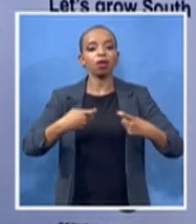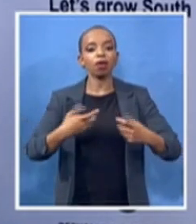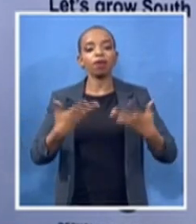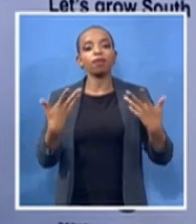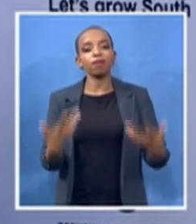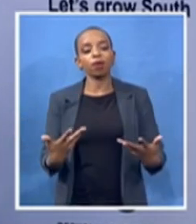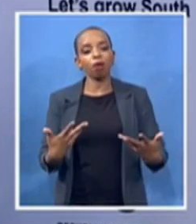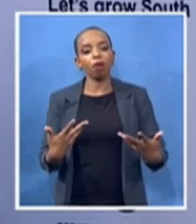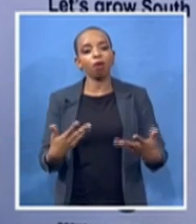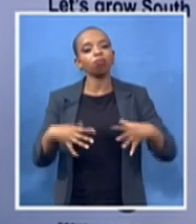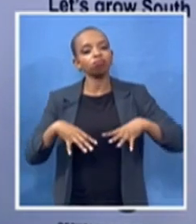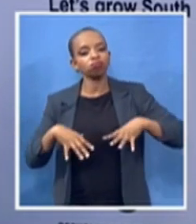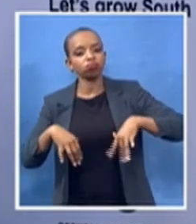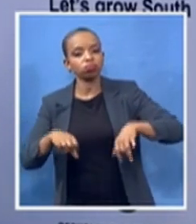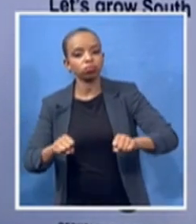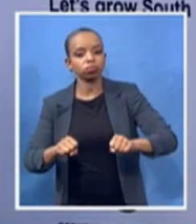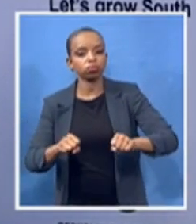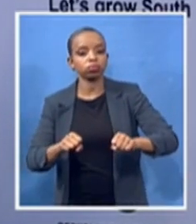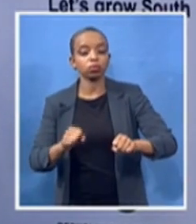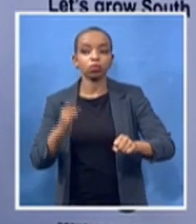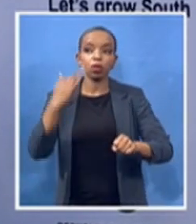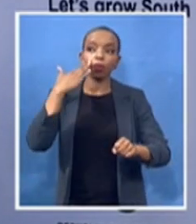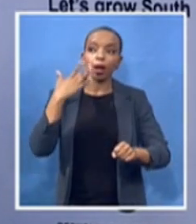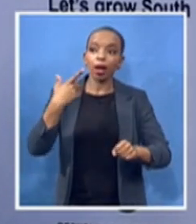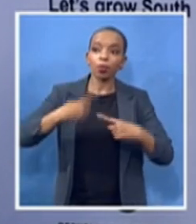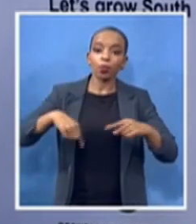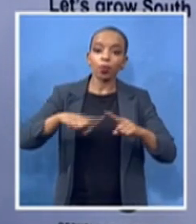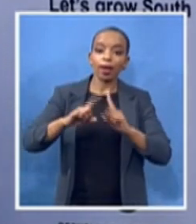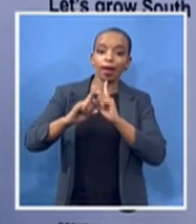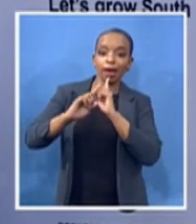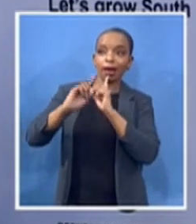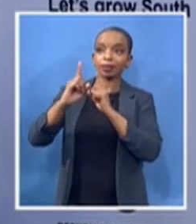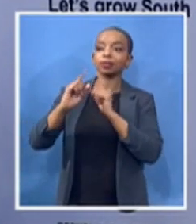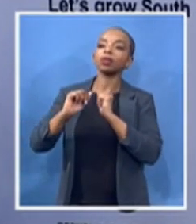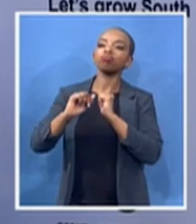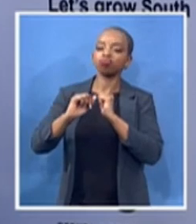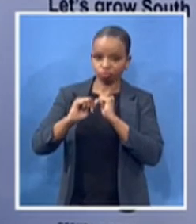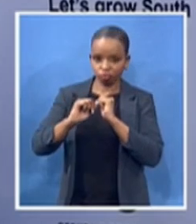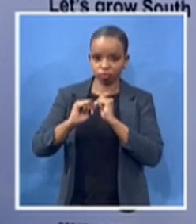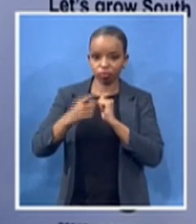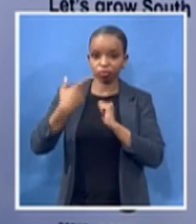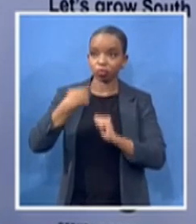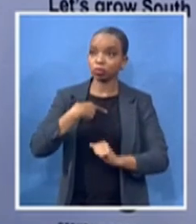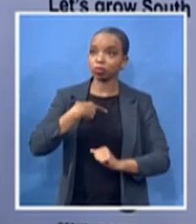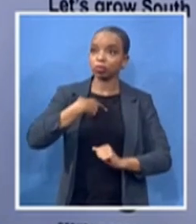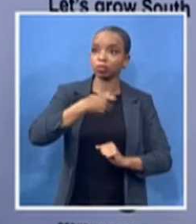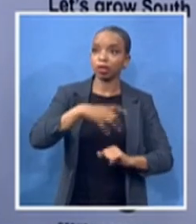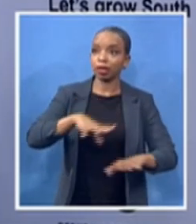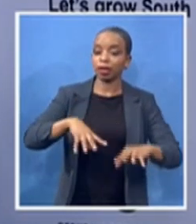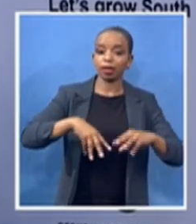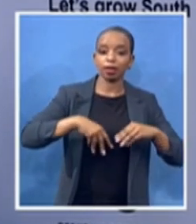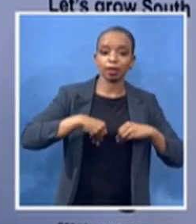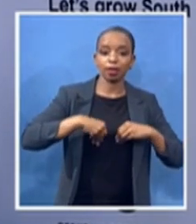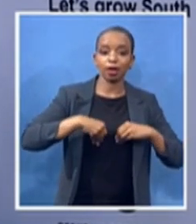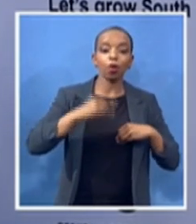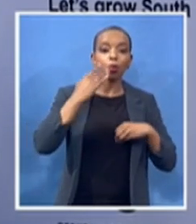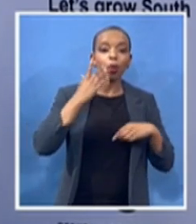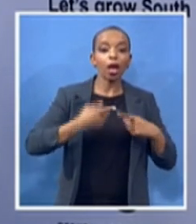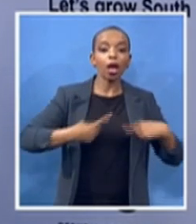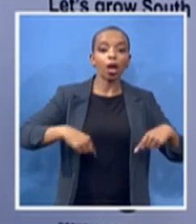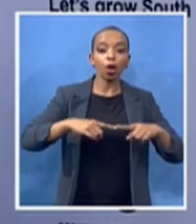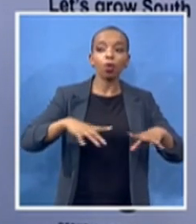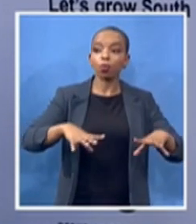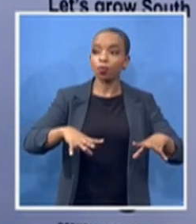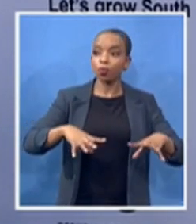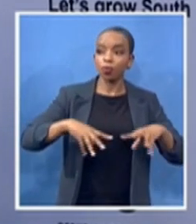will we answer to this and take up the bus the debate on will we answer to this and continue and as the women missionary society of the